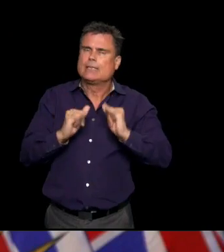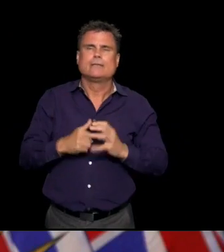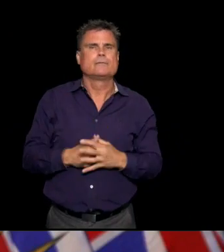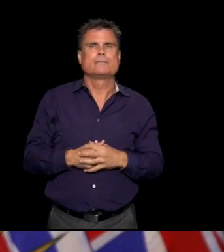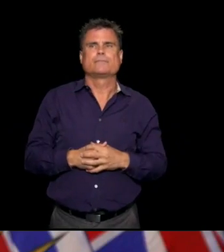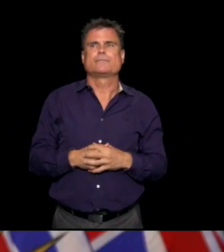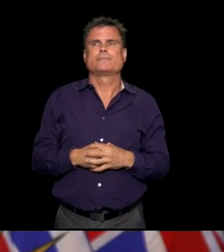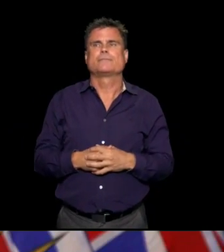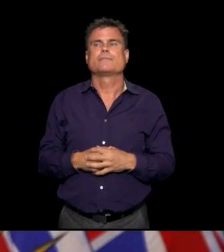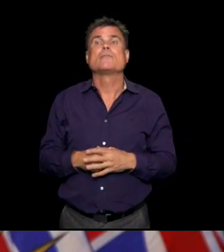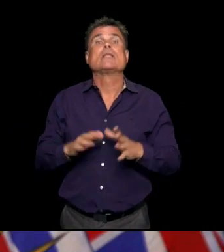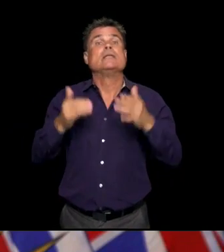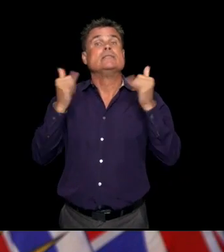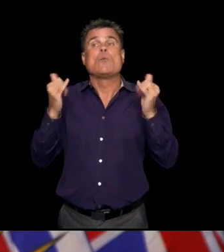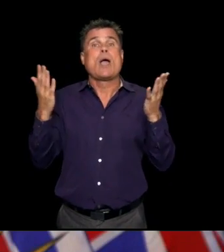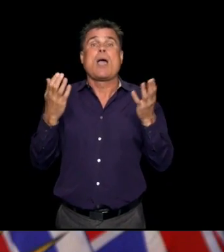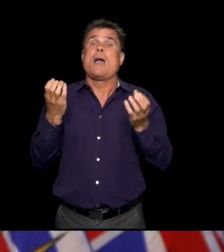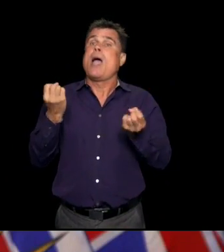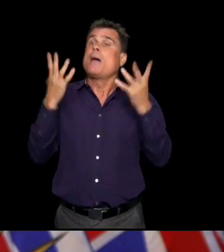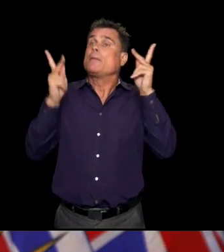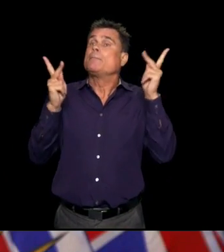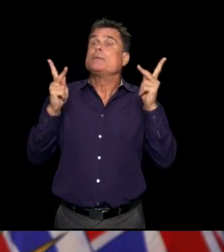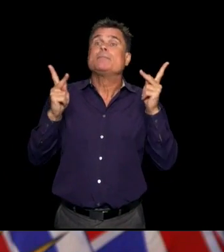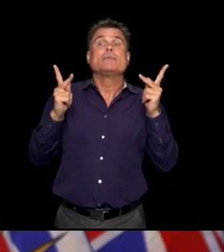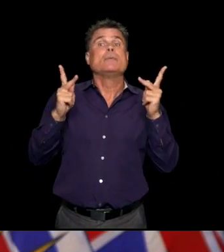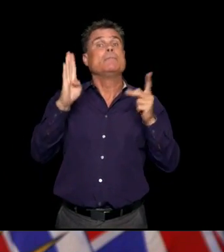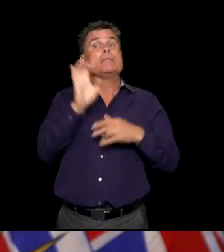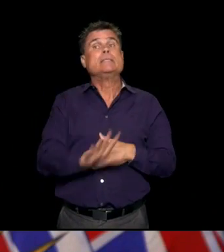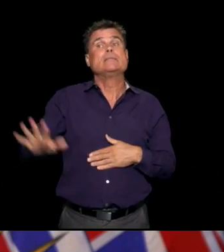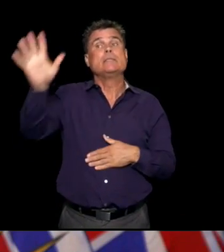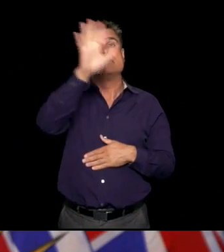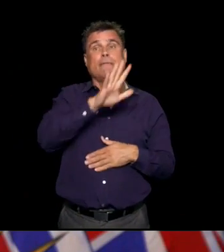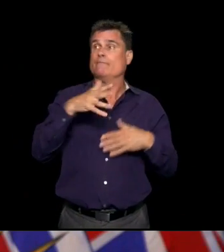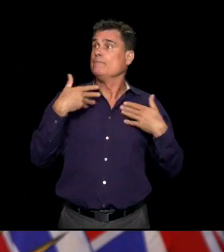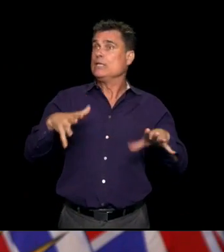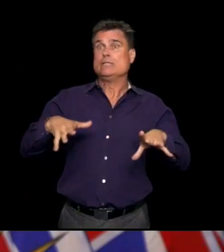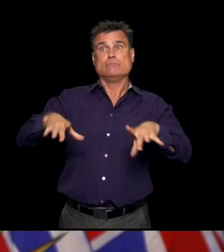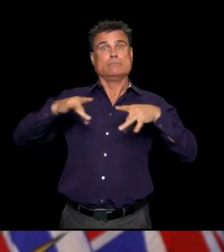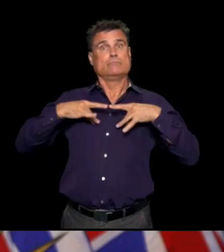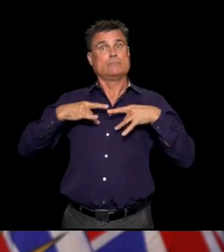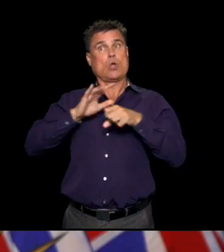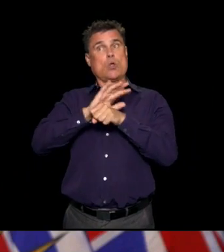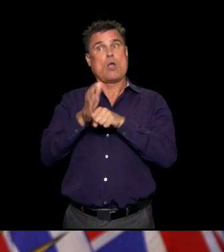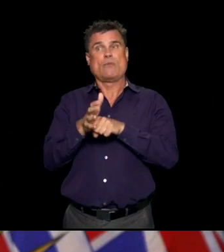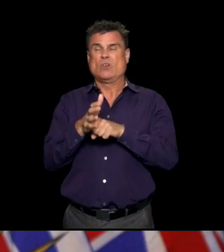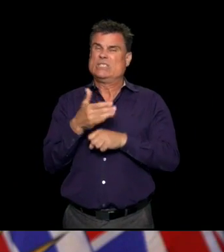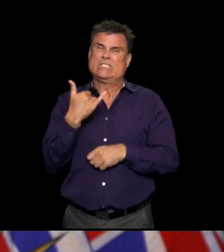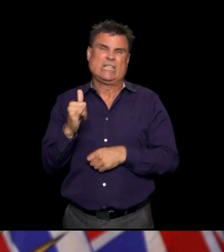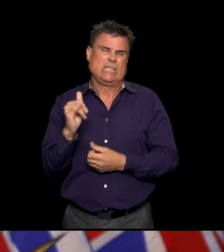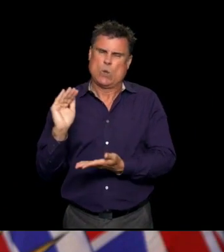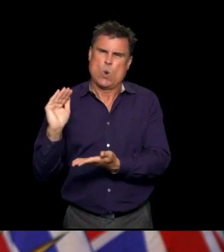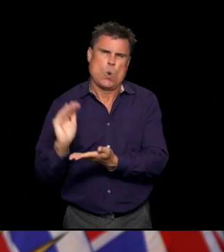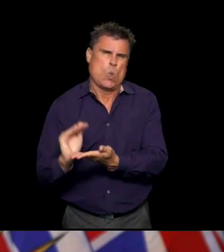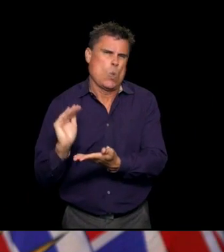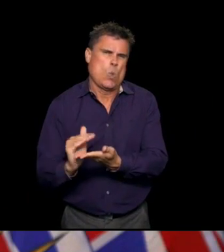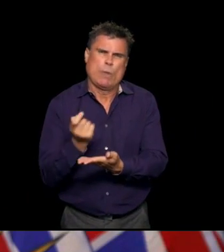And that the number of people who have been infected in our province is still quite low. Do you have a follow-up, Hina?